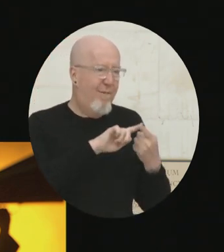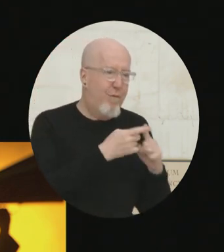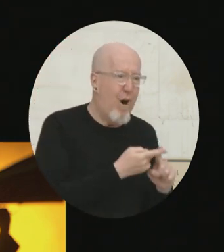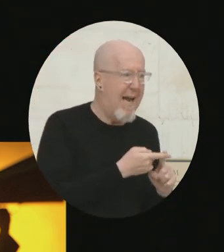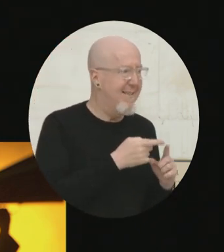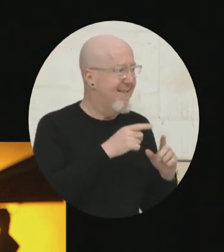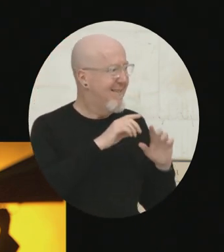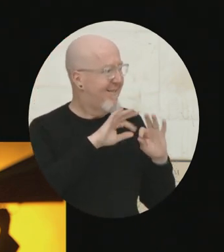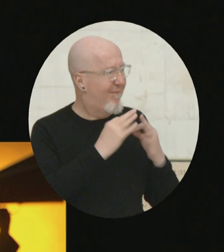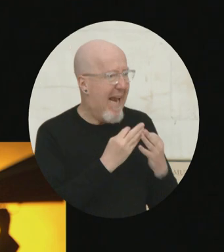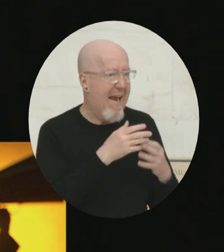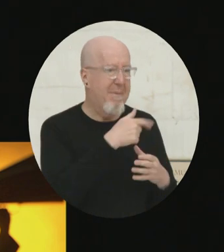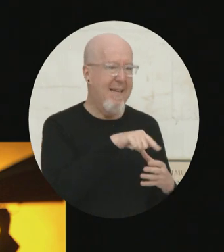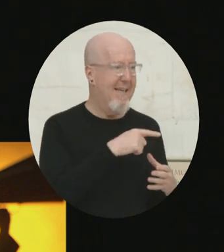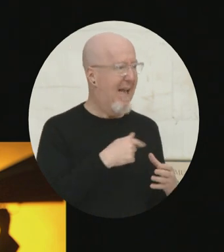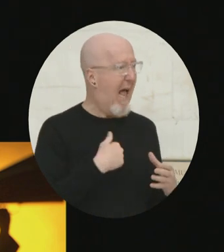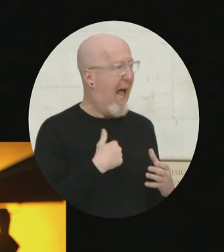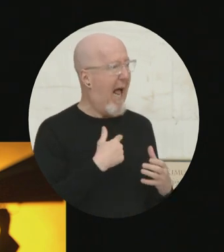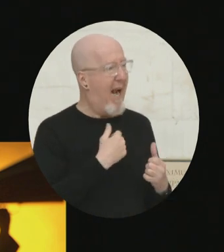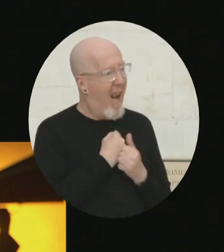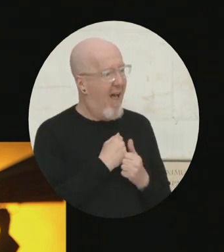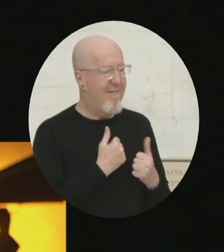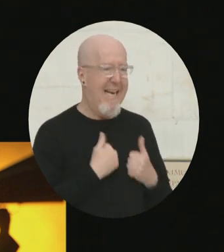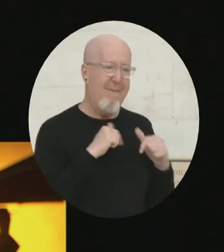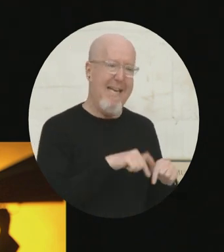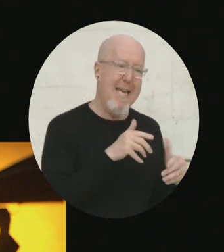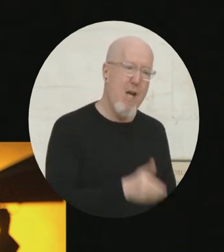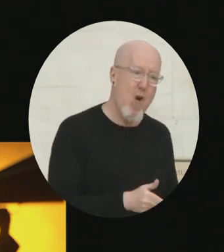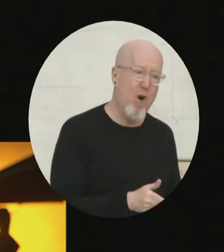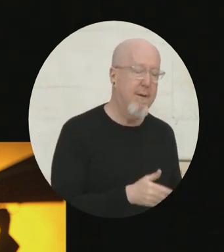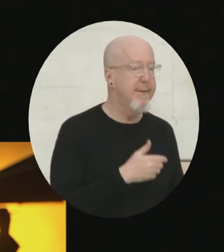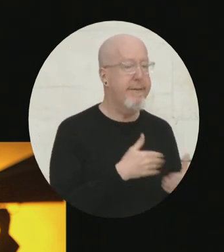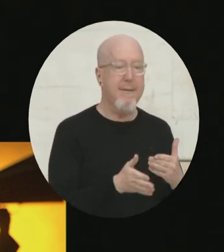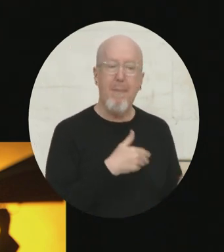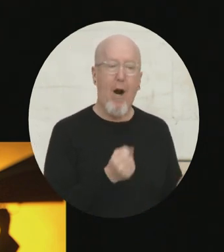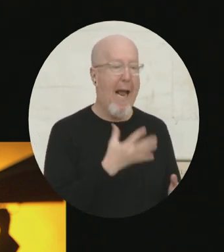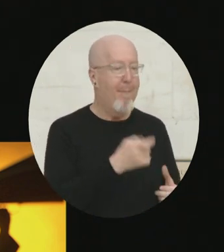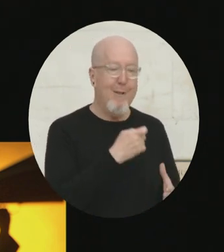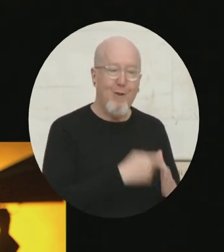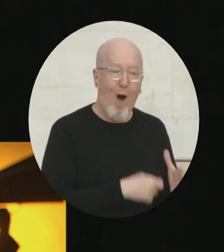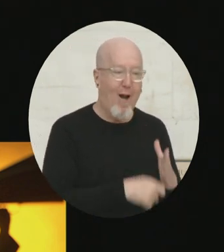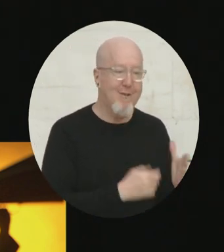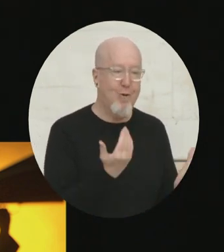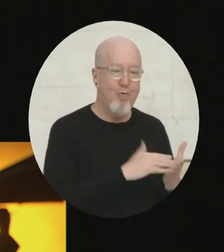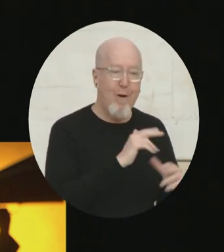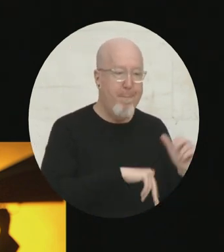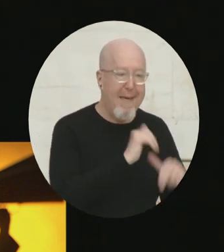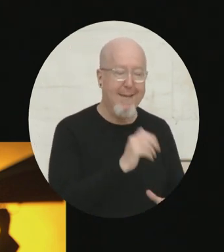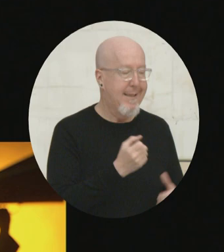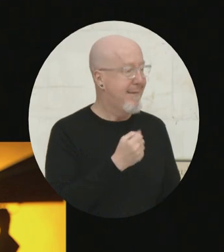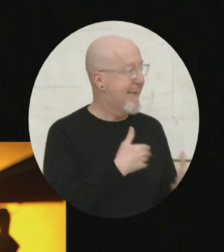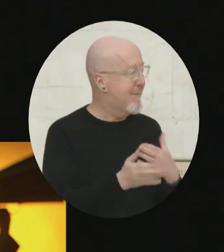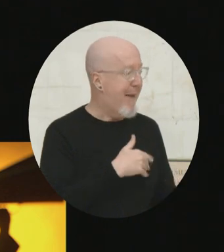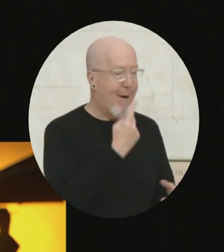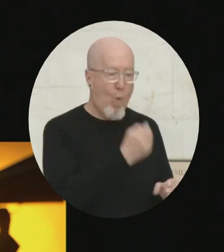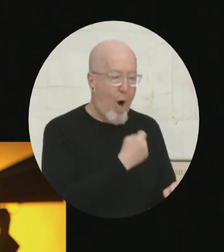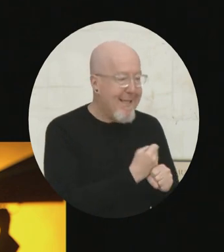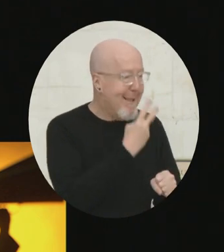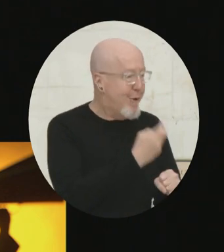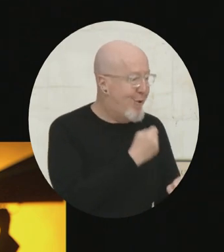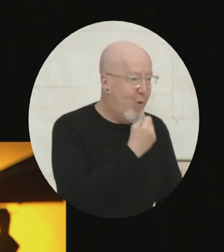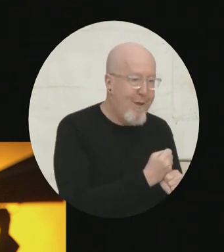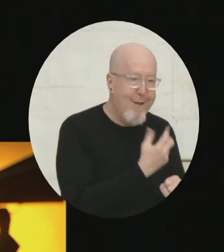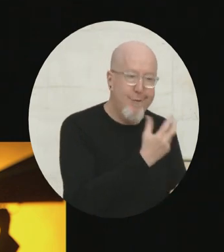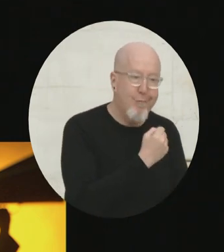if you feel driven to live there, this is where you want to be, it doesn't matter how much it will cost, it doesn't matter how much time it will take, or the gap